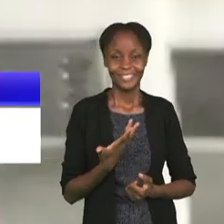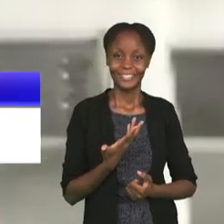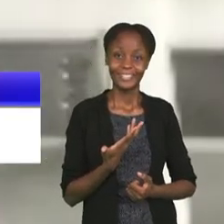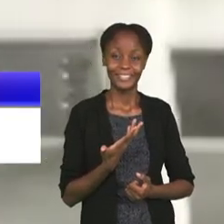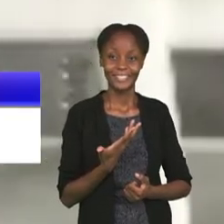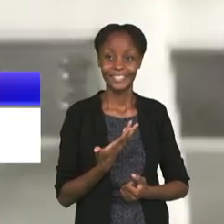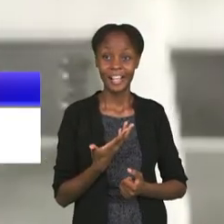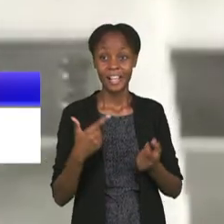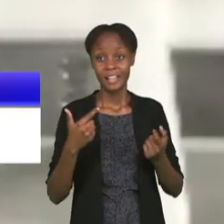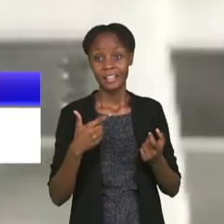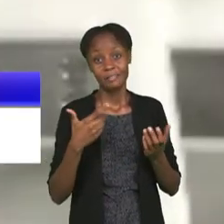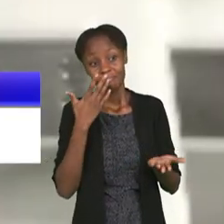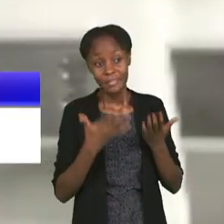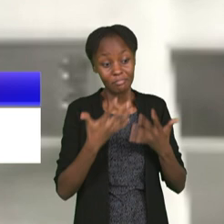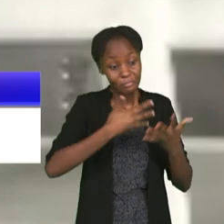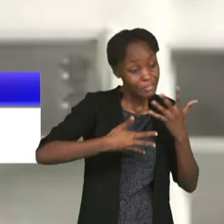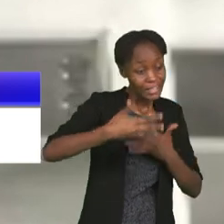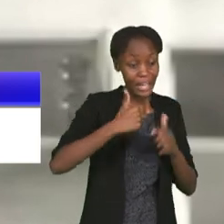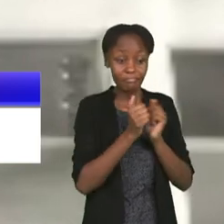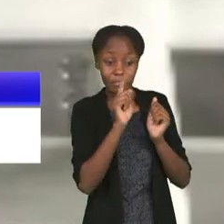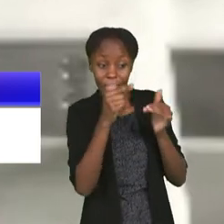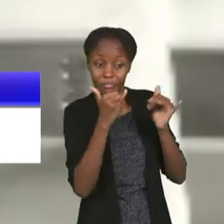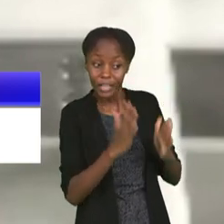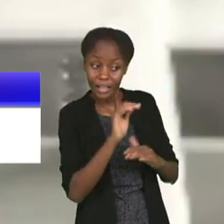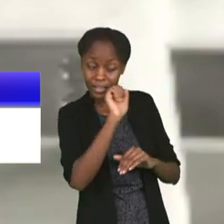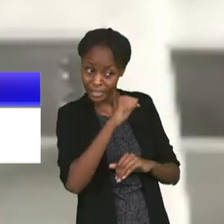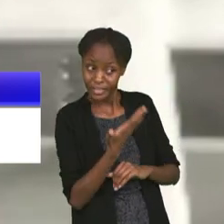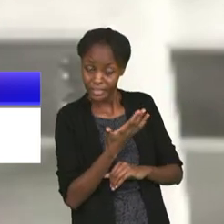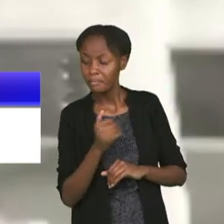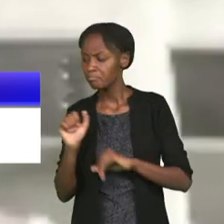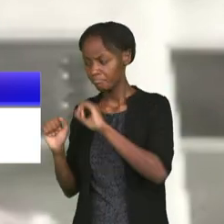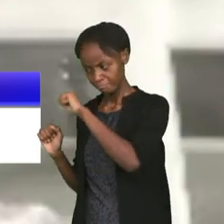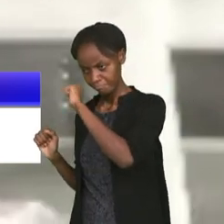To share one moment with him and to talk about football? Yeah, yeah. yeah.